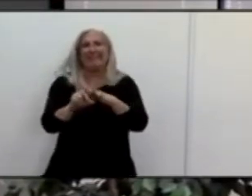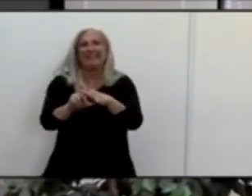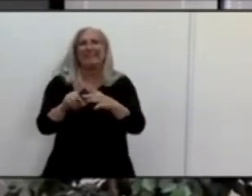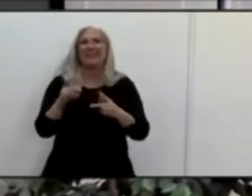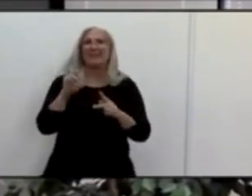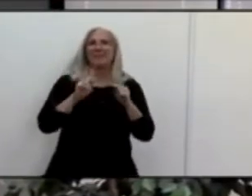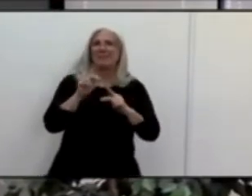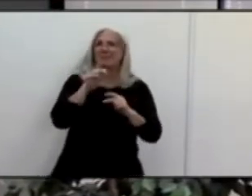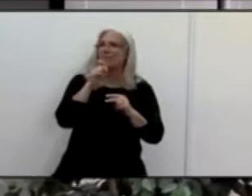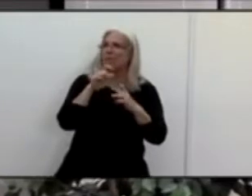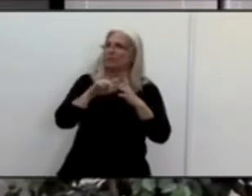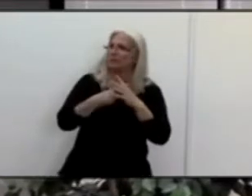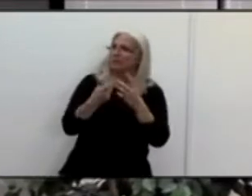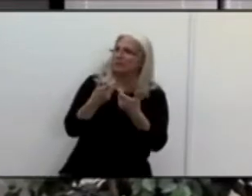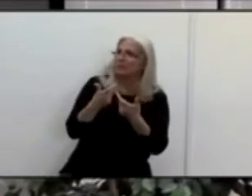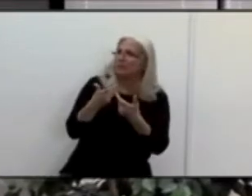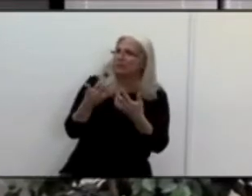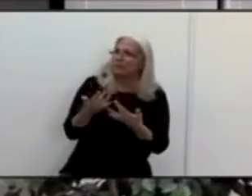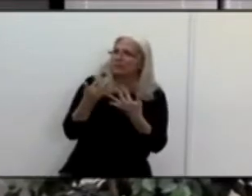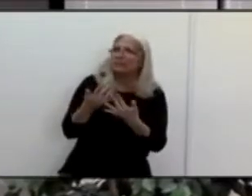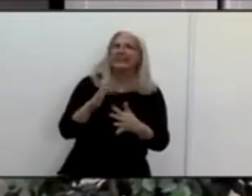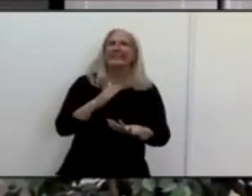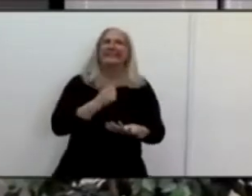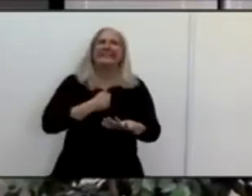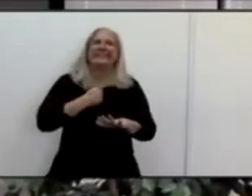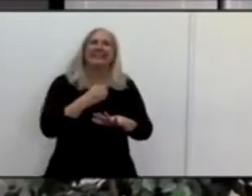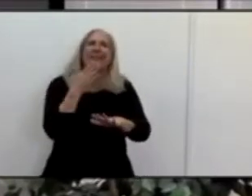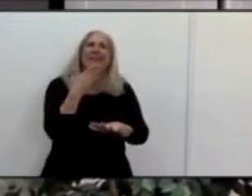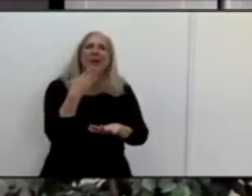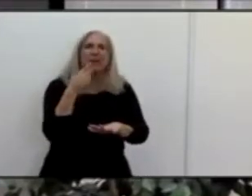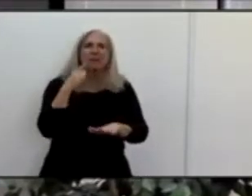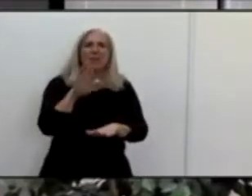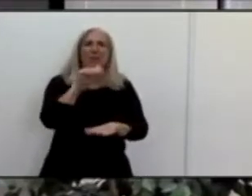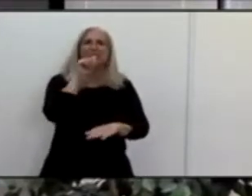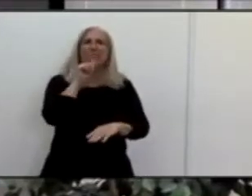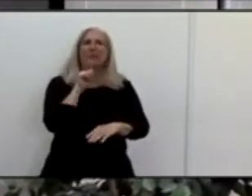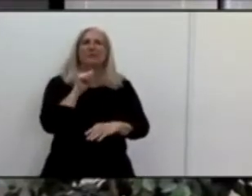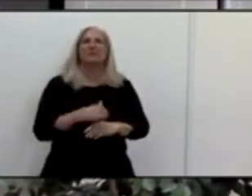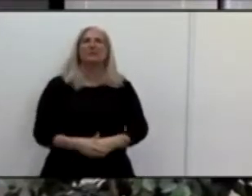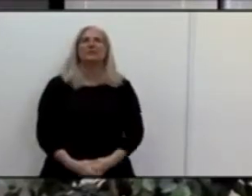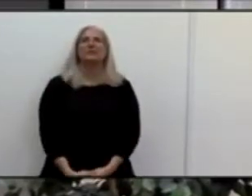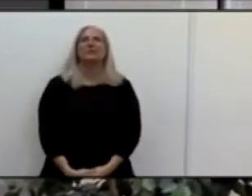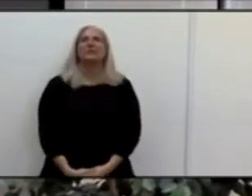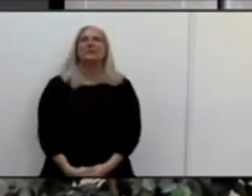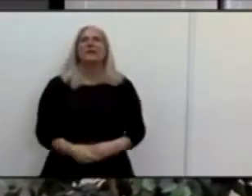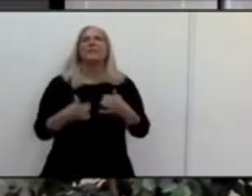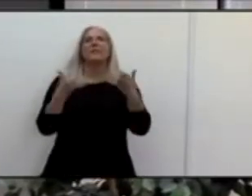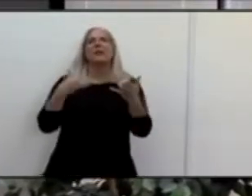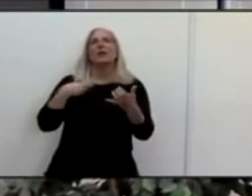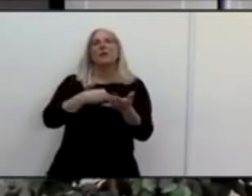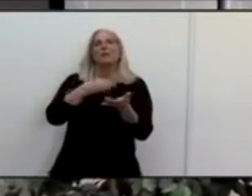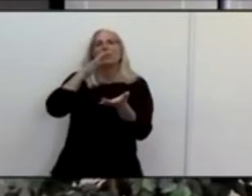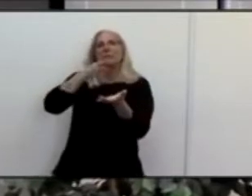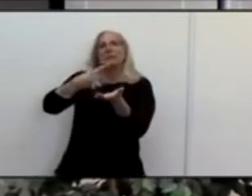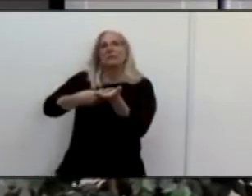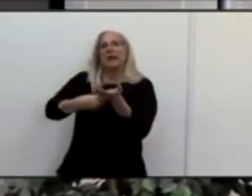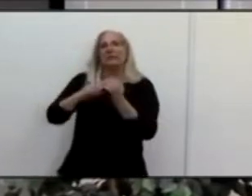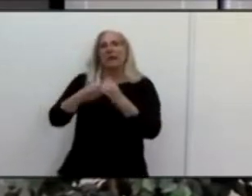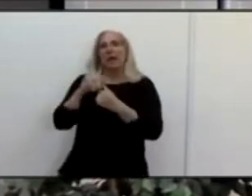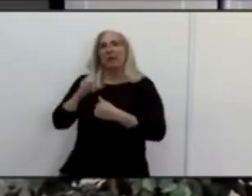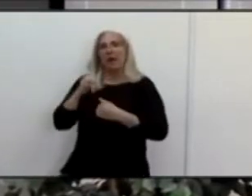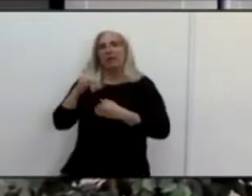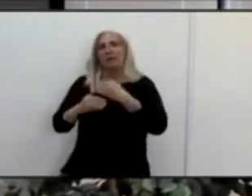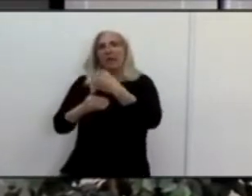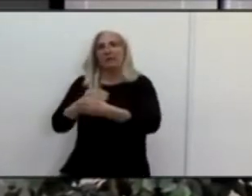in there with us. So let's talk about sort of how this process works. So we are in the red tier. The next